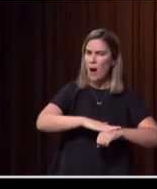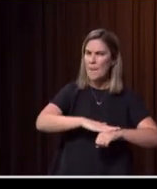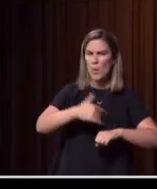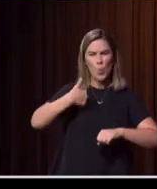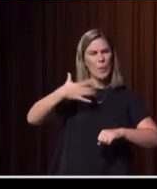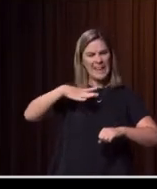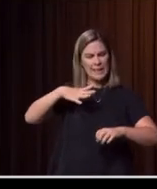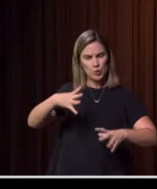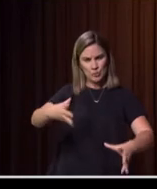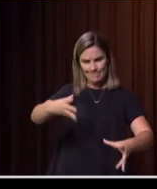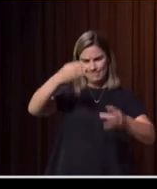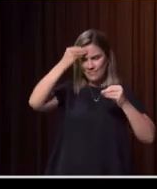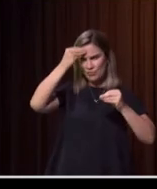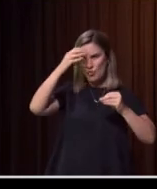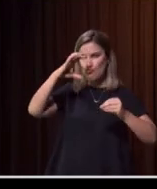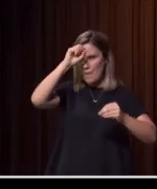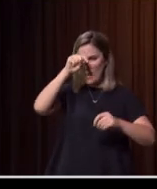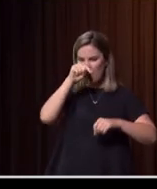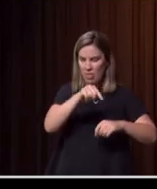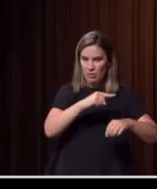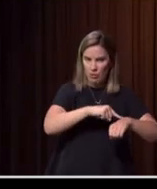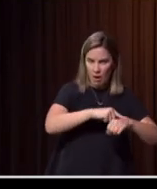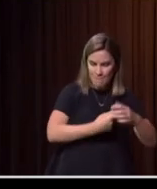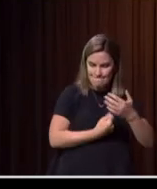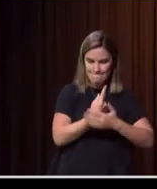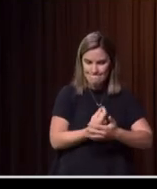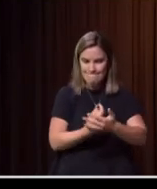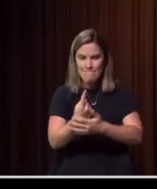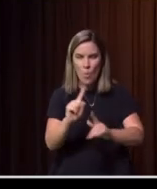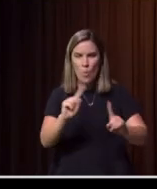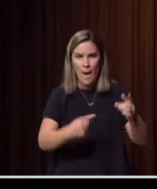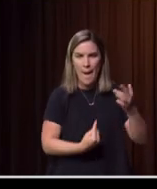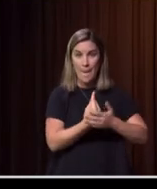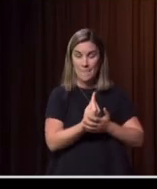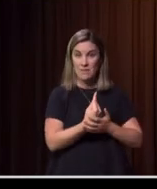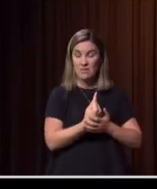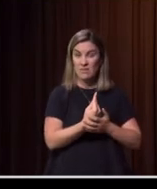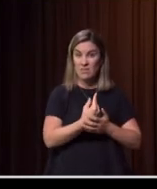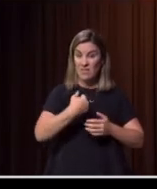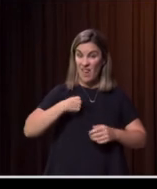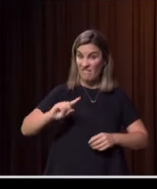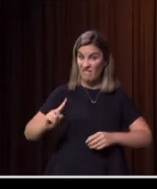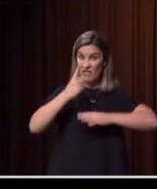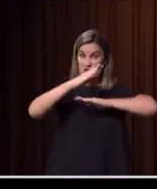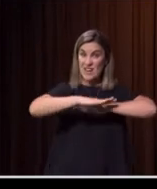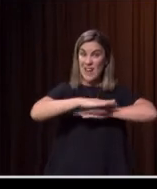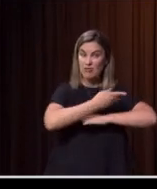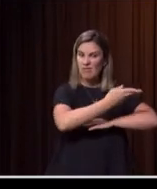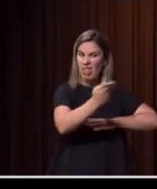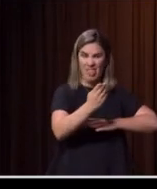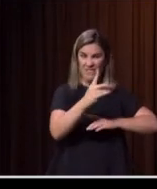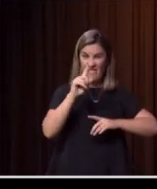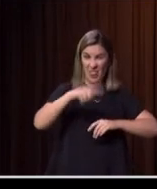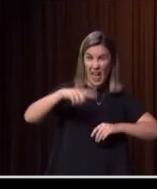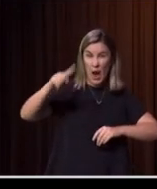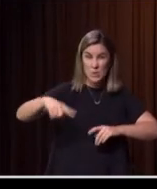in a very meaningful way. Our First Nations people have done it for thousands and thousands of years. We've got to continue